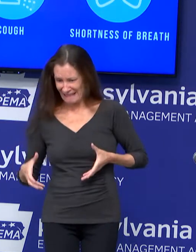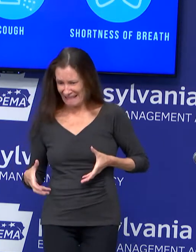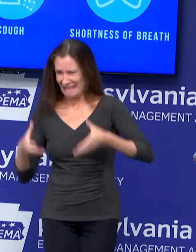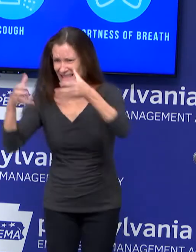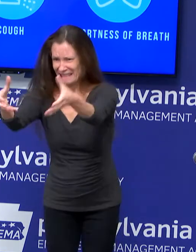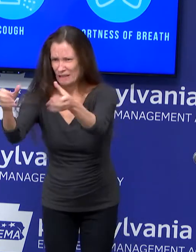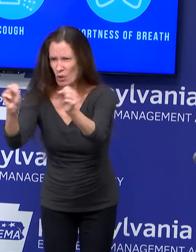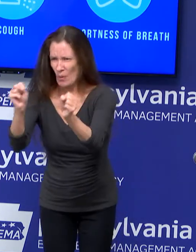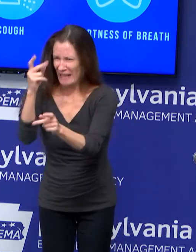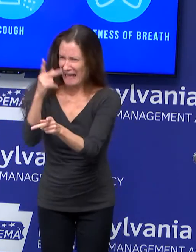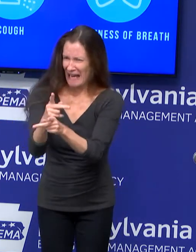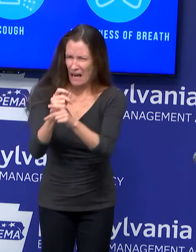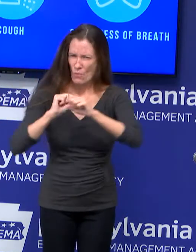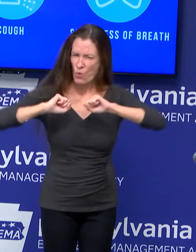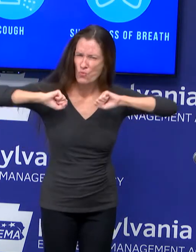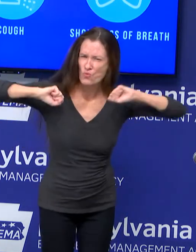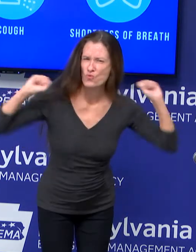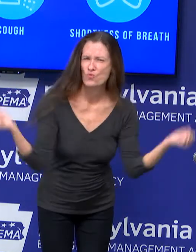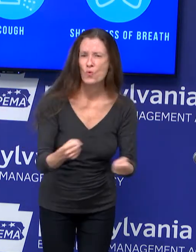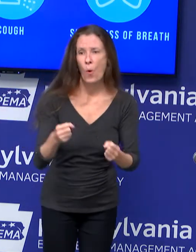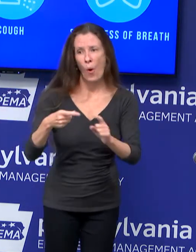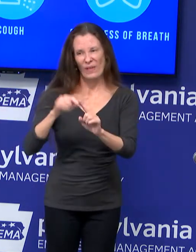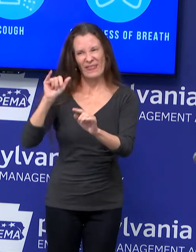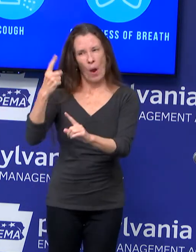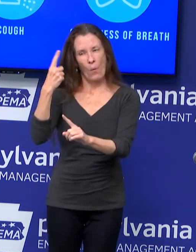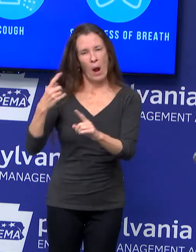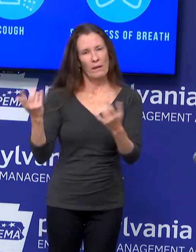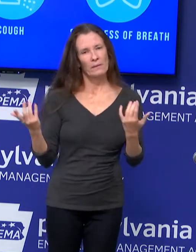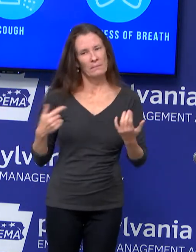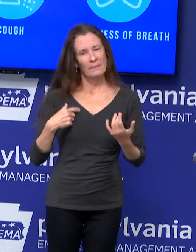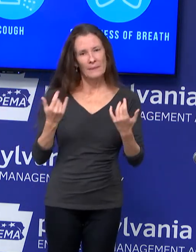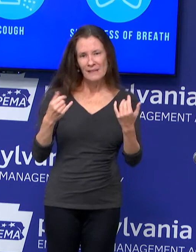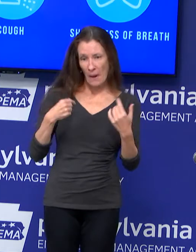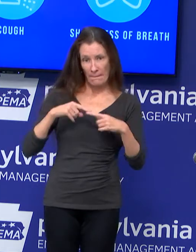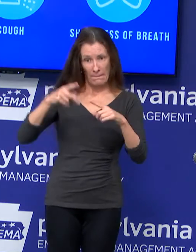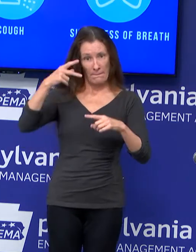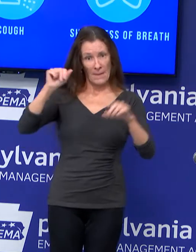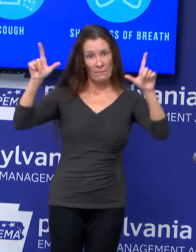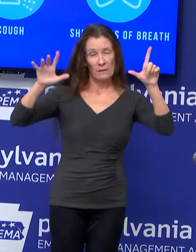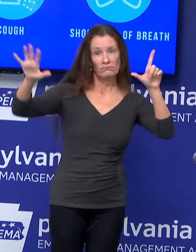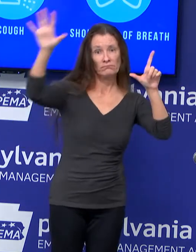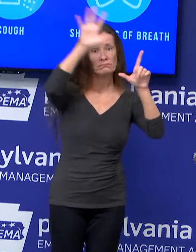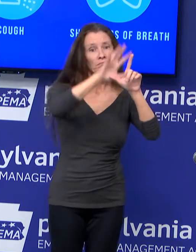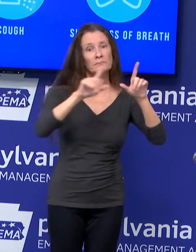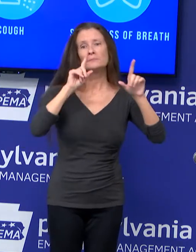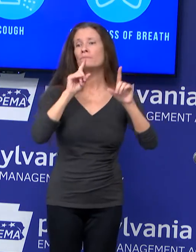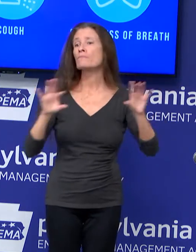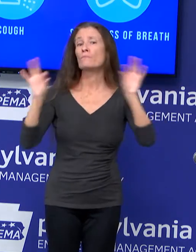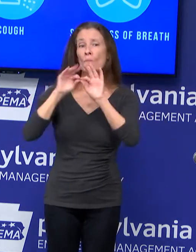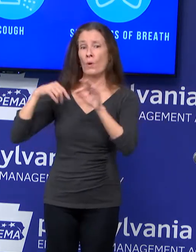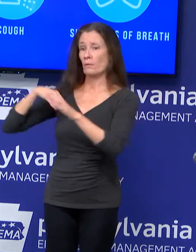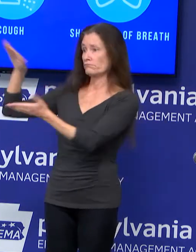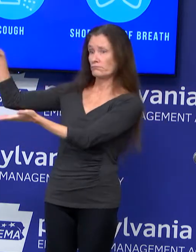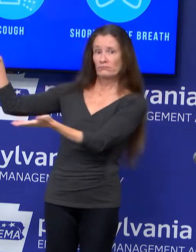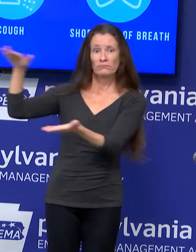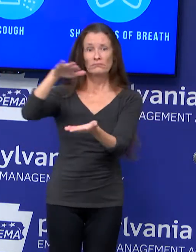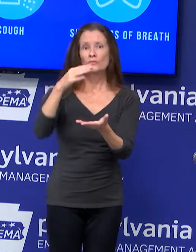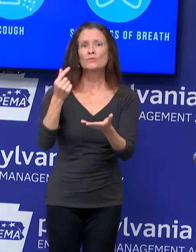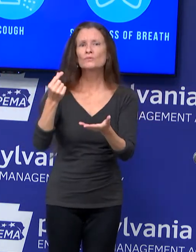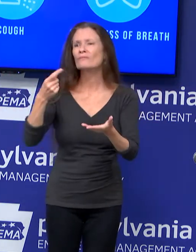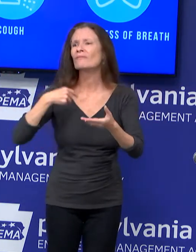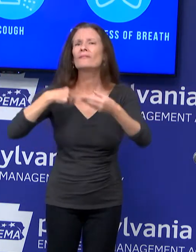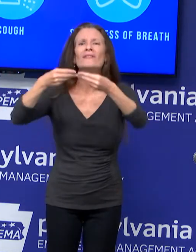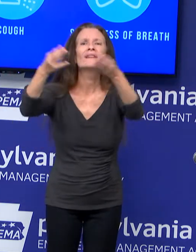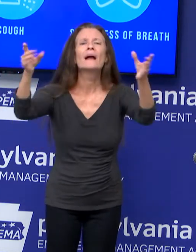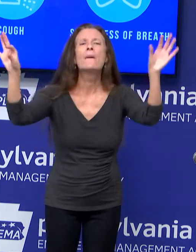and administer the vaccine in Pennsylvania, according to the prioritization set by the federal government, when the federal government releases the vaccine. And